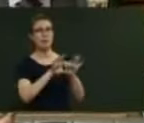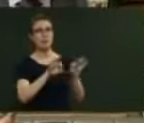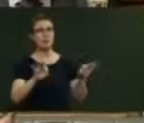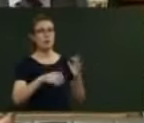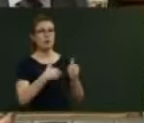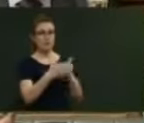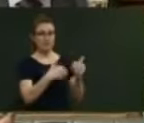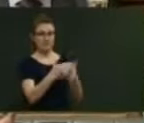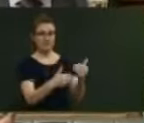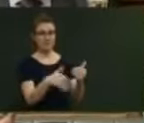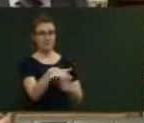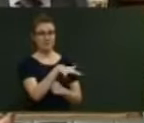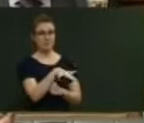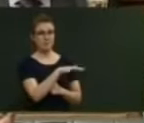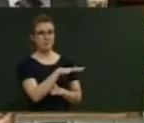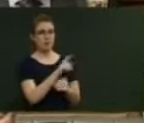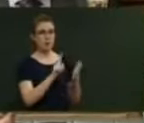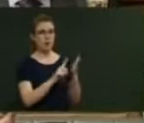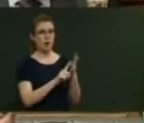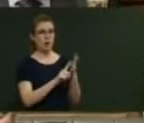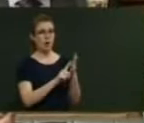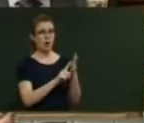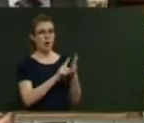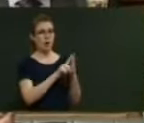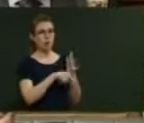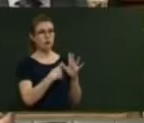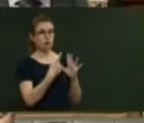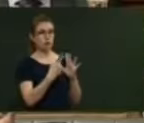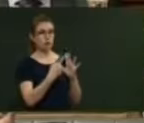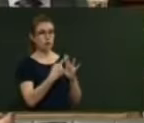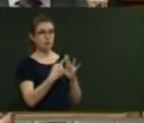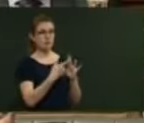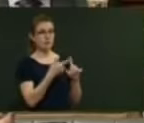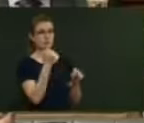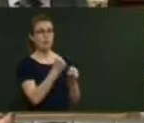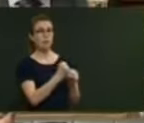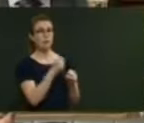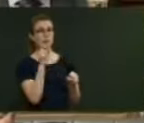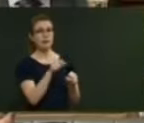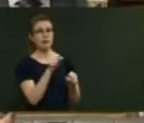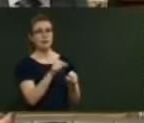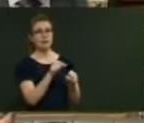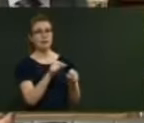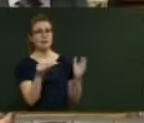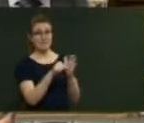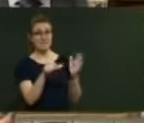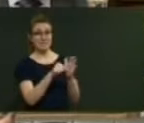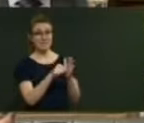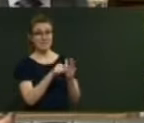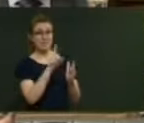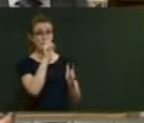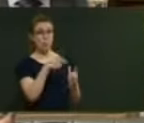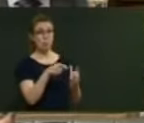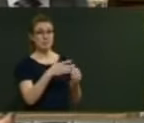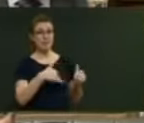Oji, for example, that lives just up the road from his city, have made a big investment in forestry in Hawke's Bay and have made a billion-dollar